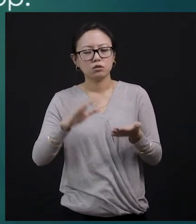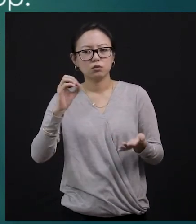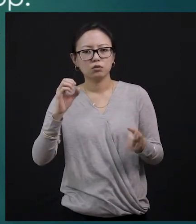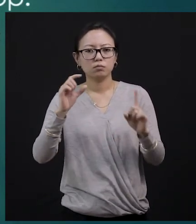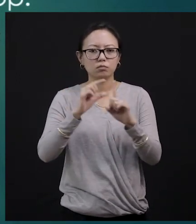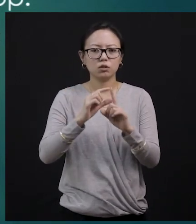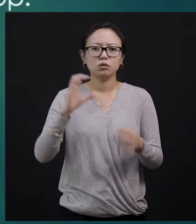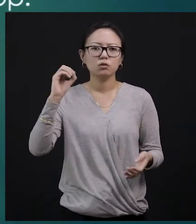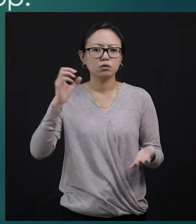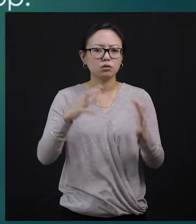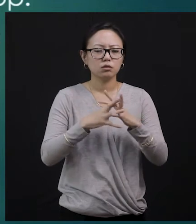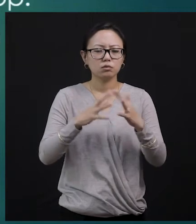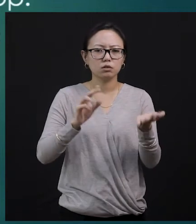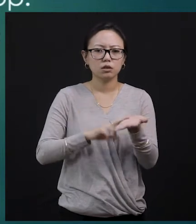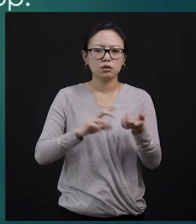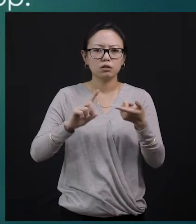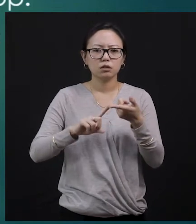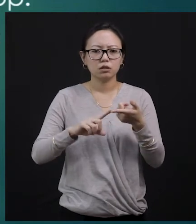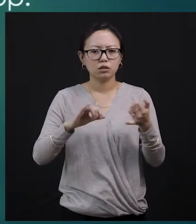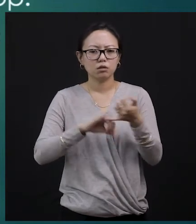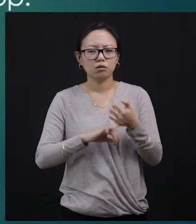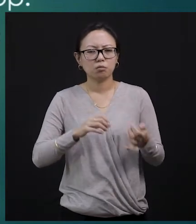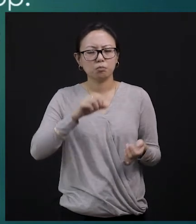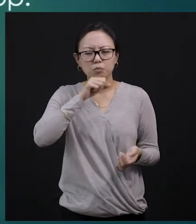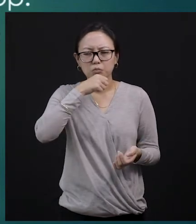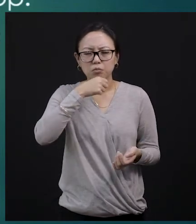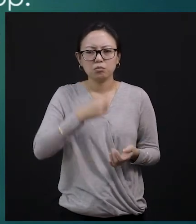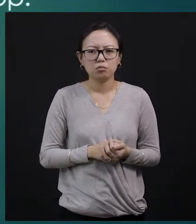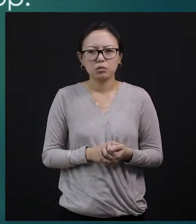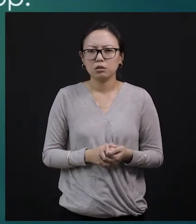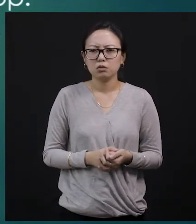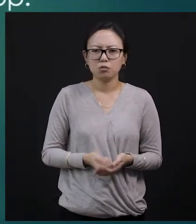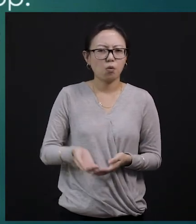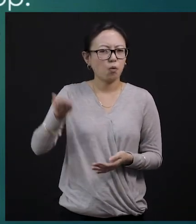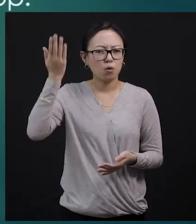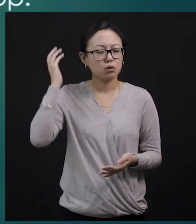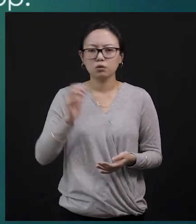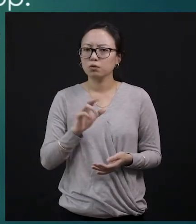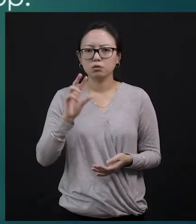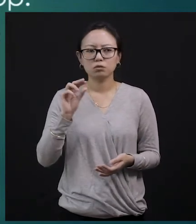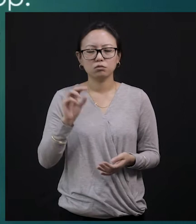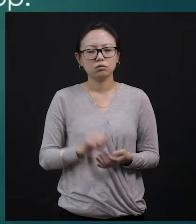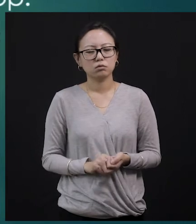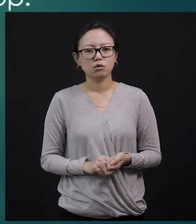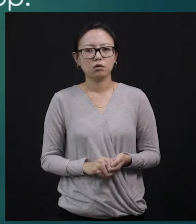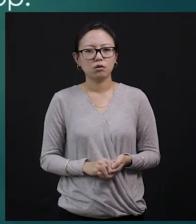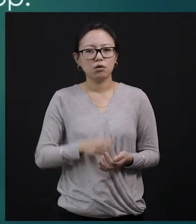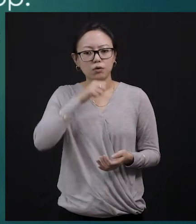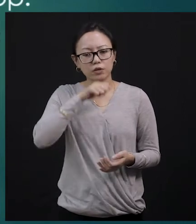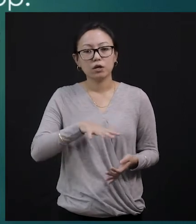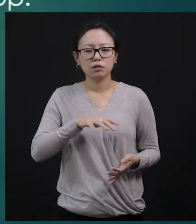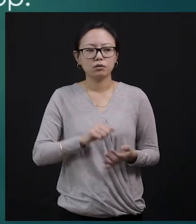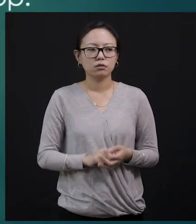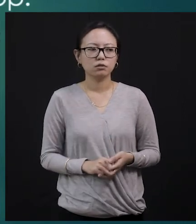as if he was not very lazy, but not very smart too. Because what we usually see is, we see that shopkeepers are very smart. They